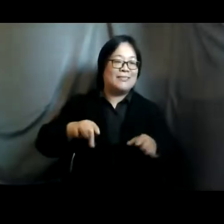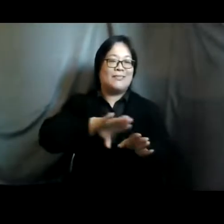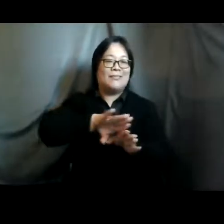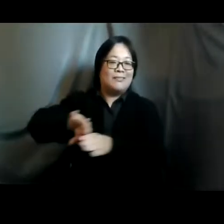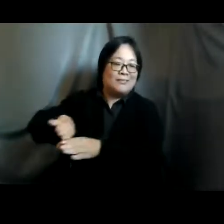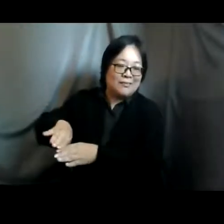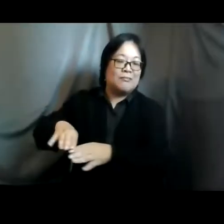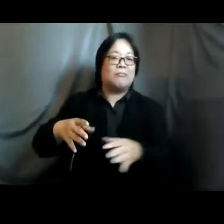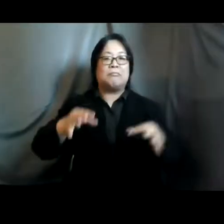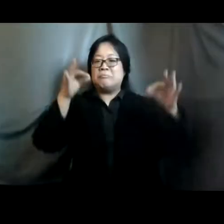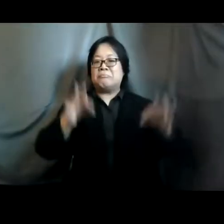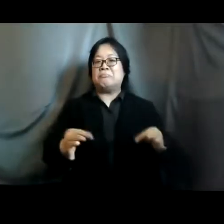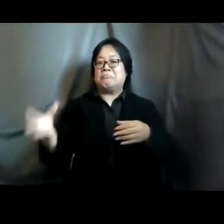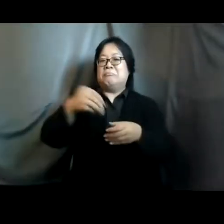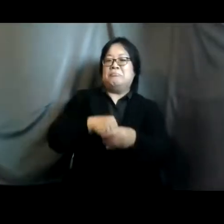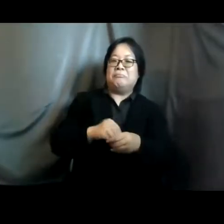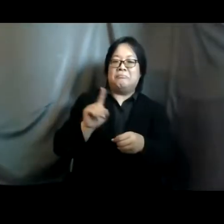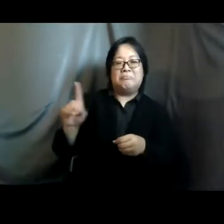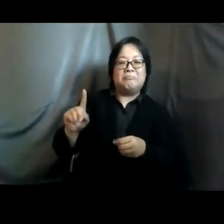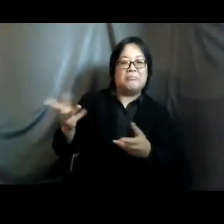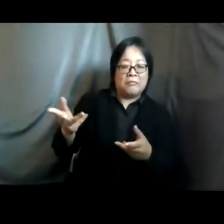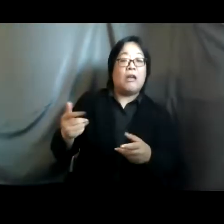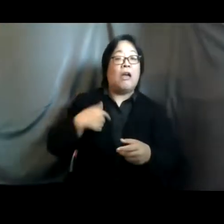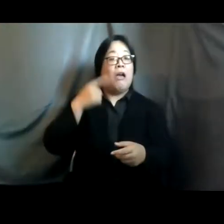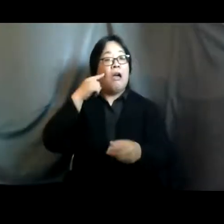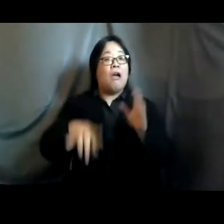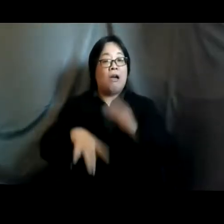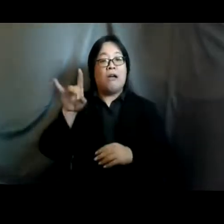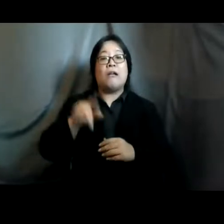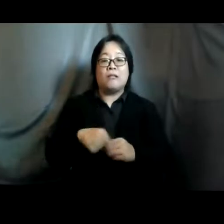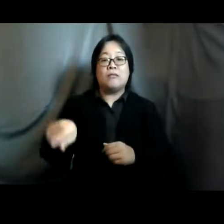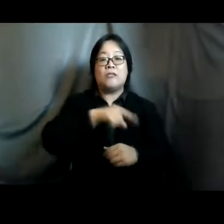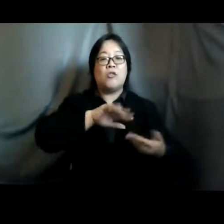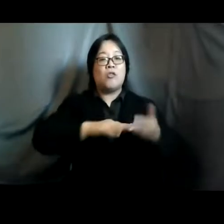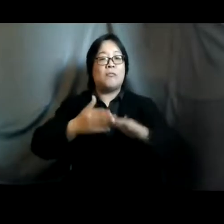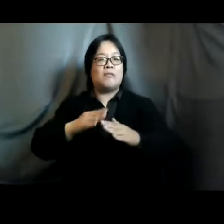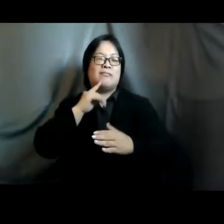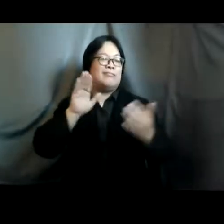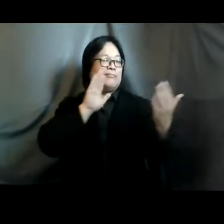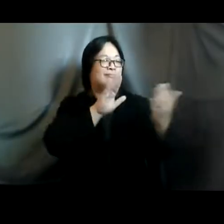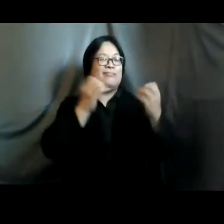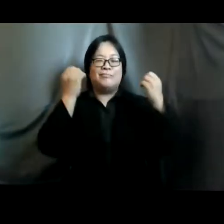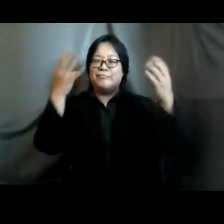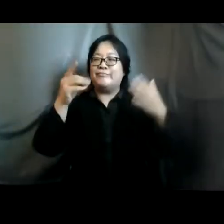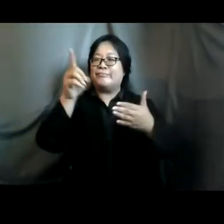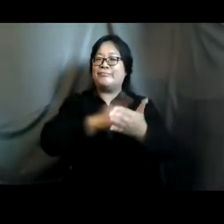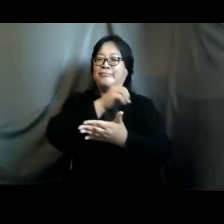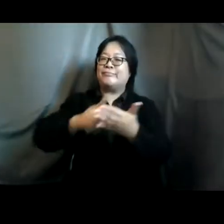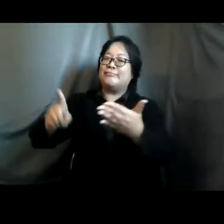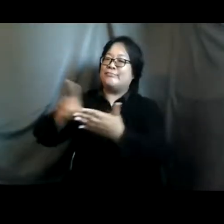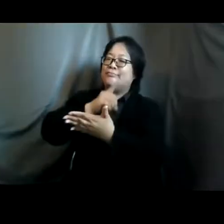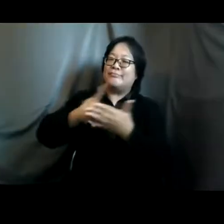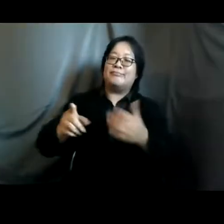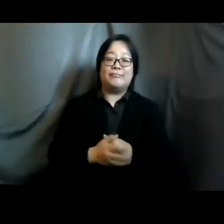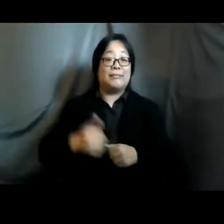making part and i found out that lgbtiq plus communities had to face a lot of discriminations and negligence in every